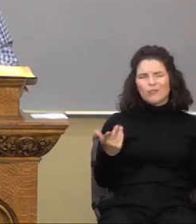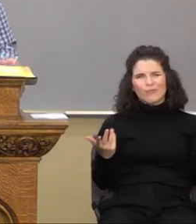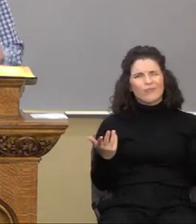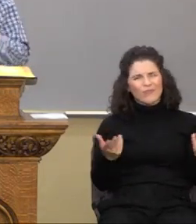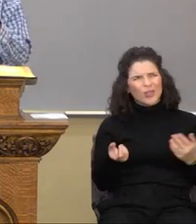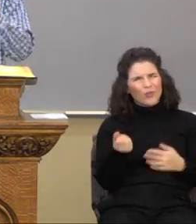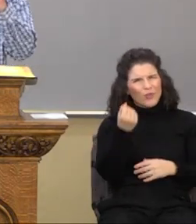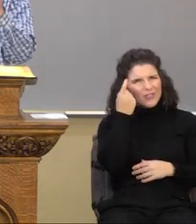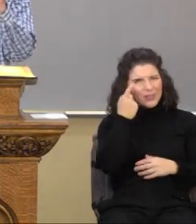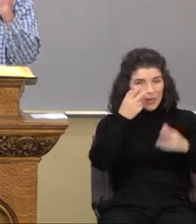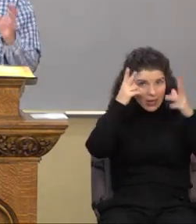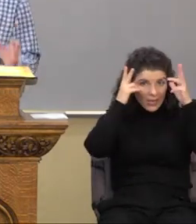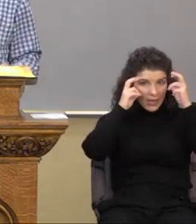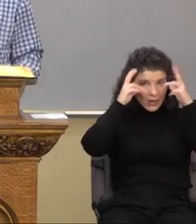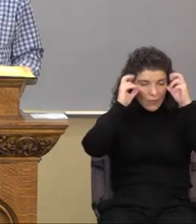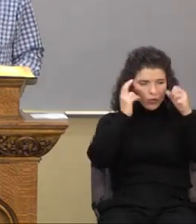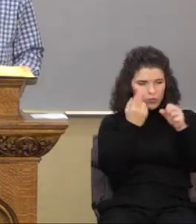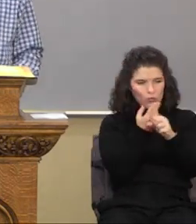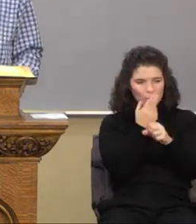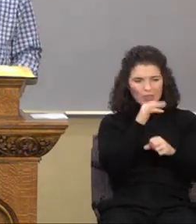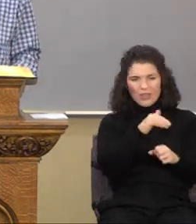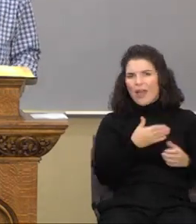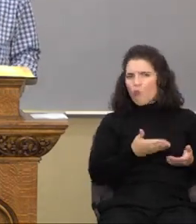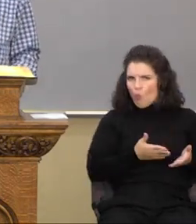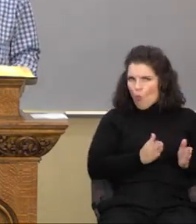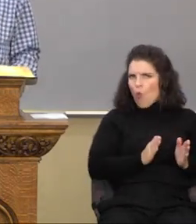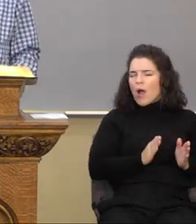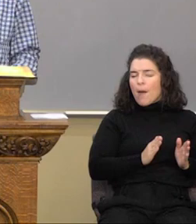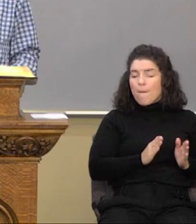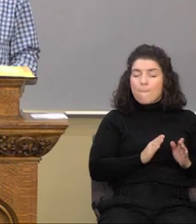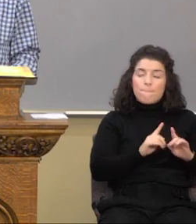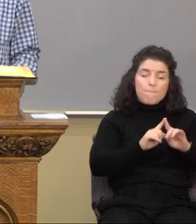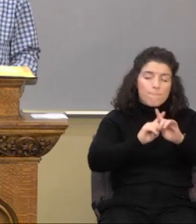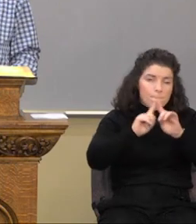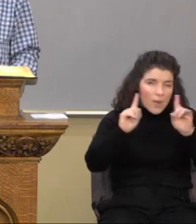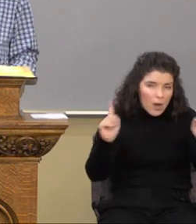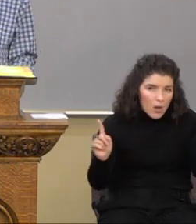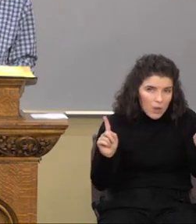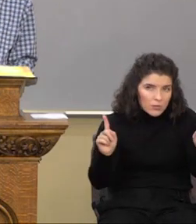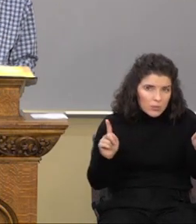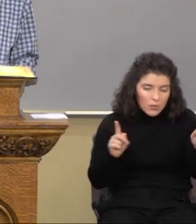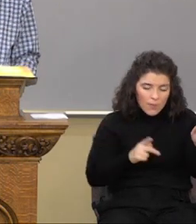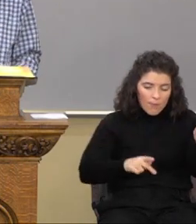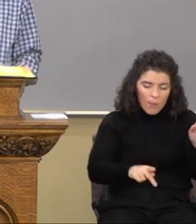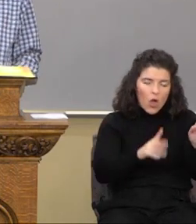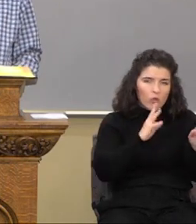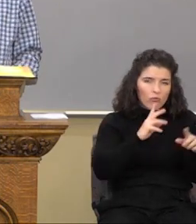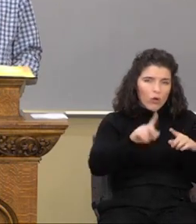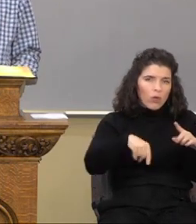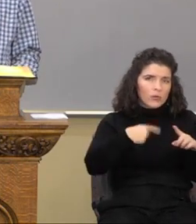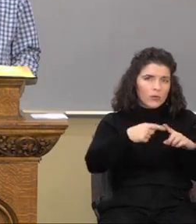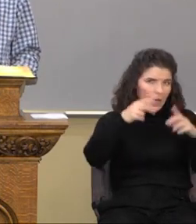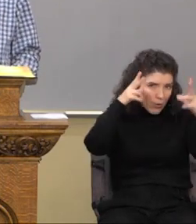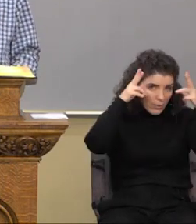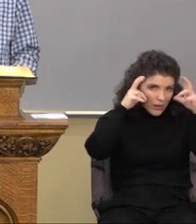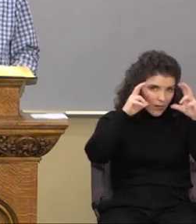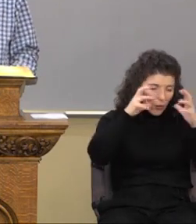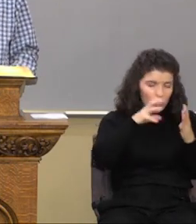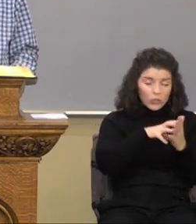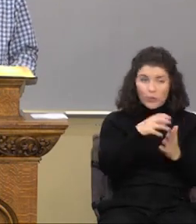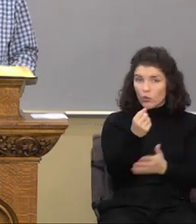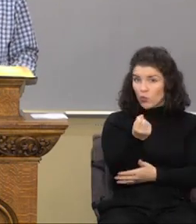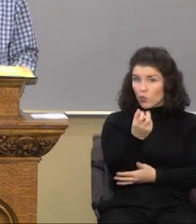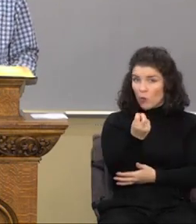forth. We understand evil is used in that way. When Paul talks about evil in chapter 12, he's talking about